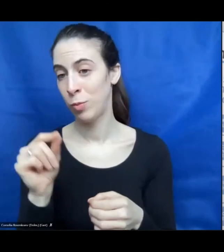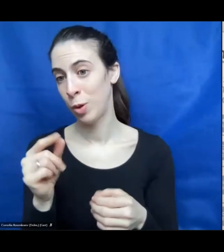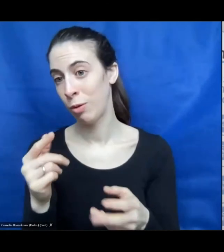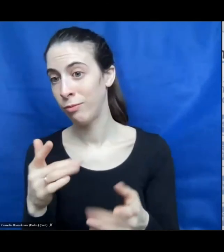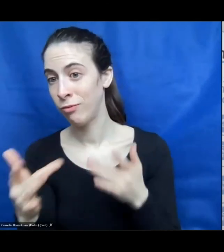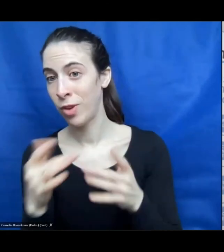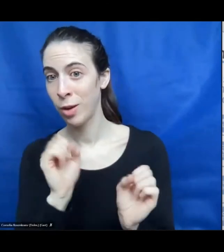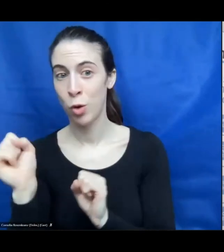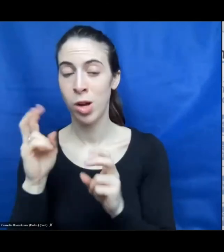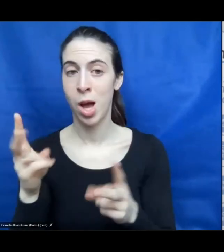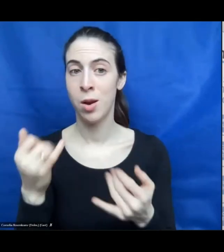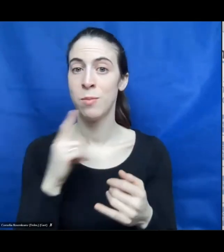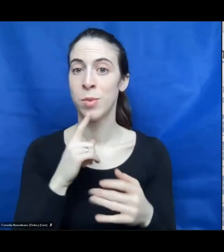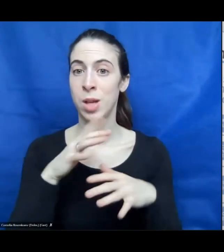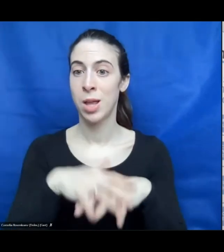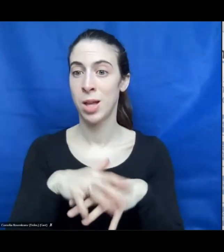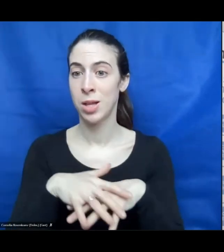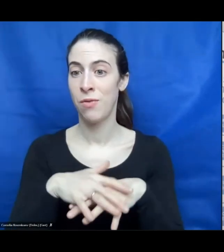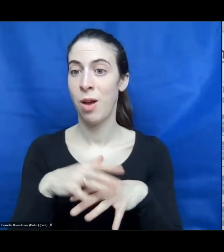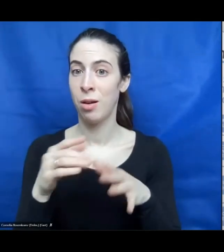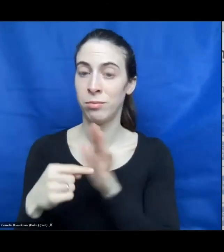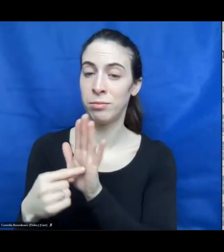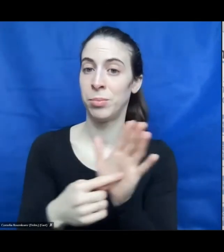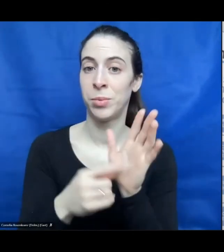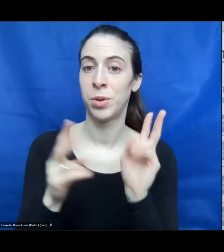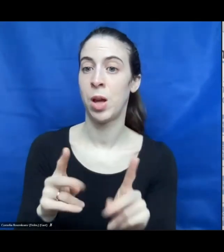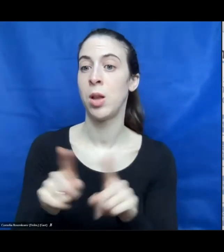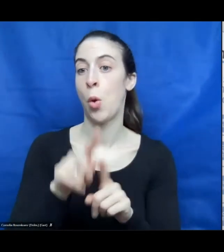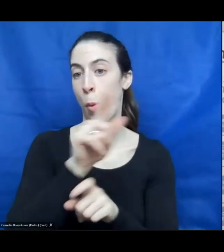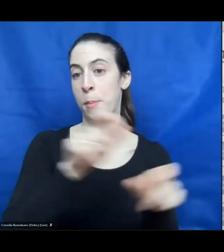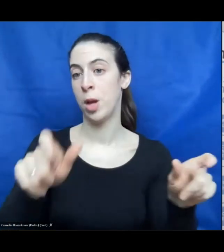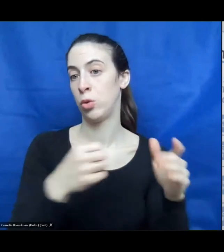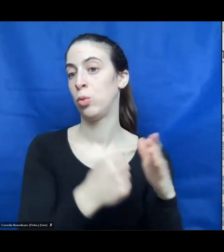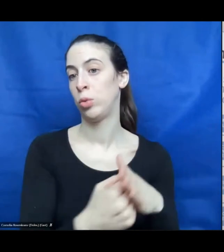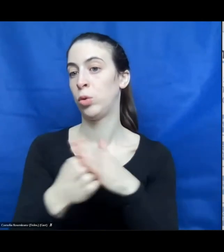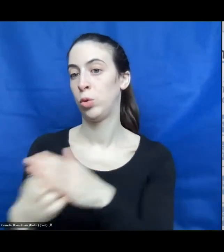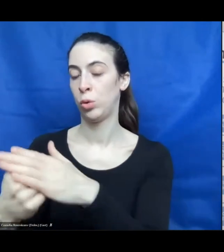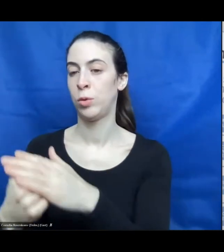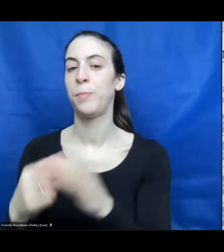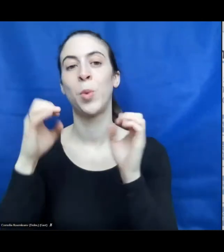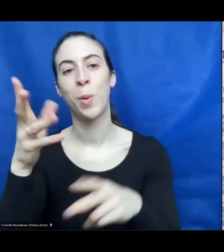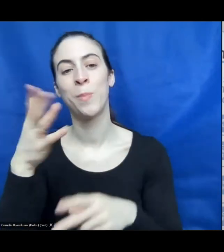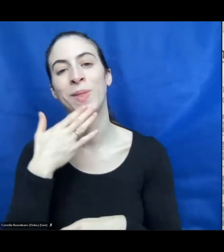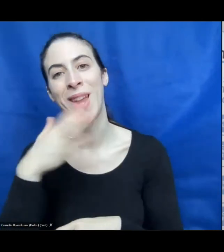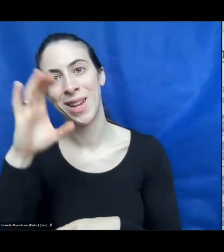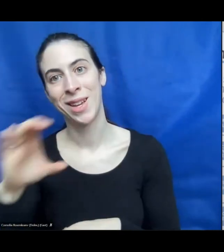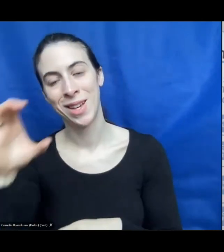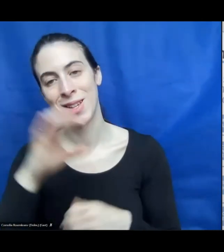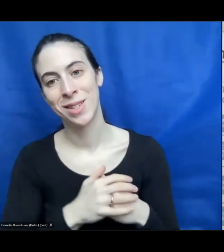that supports people within this. So, Christian, thank you very much for your